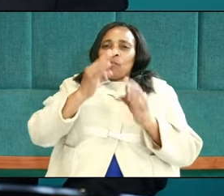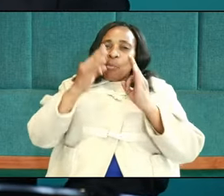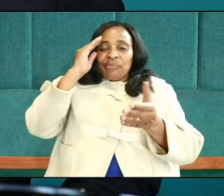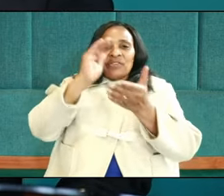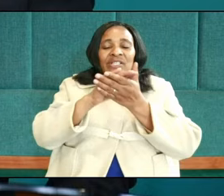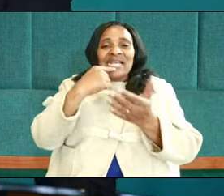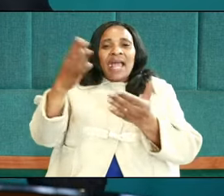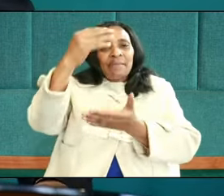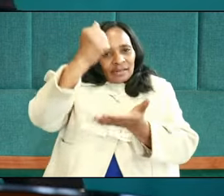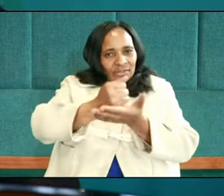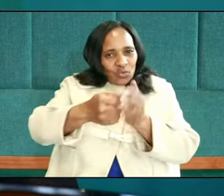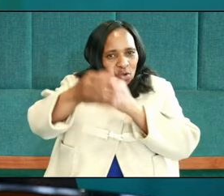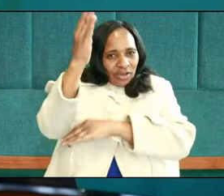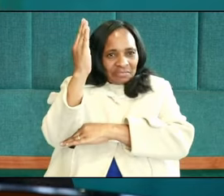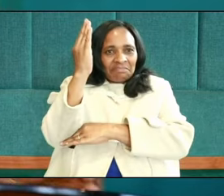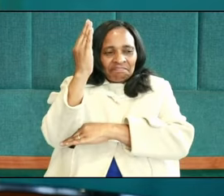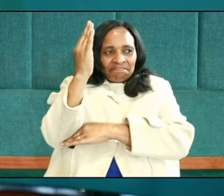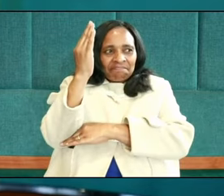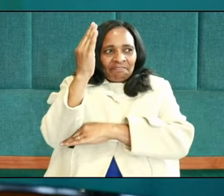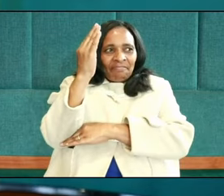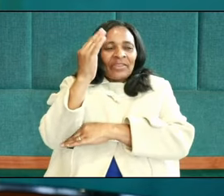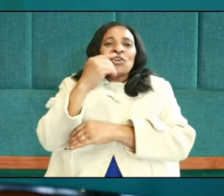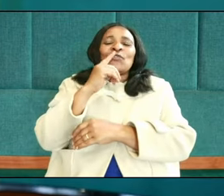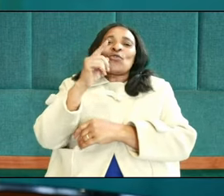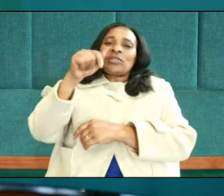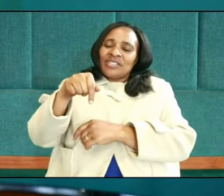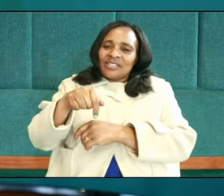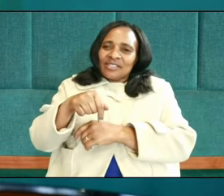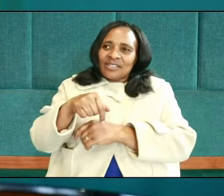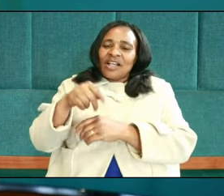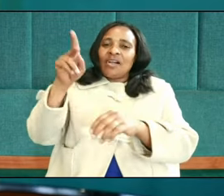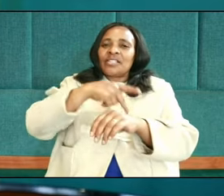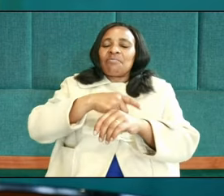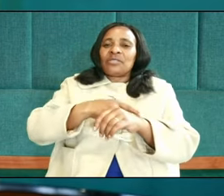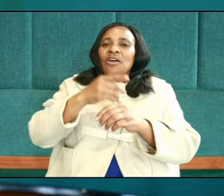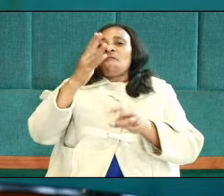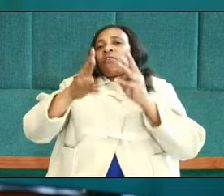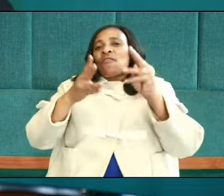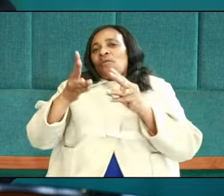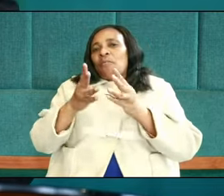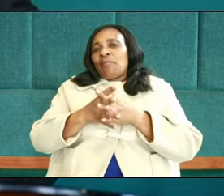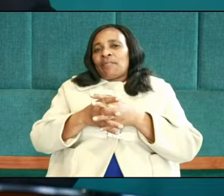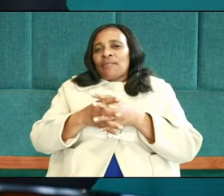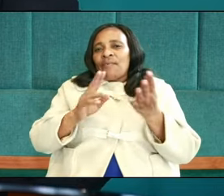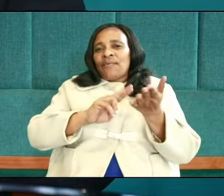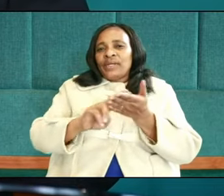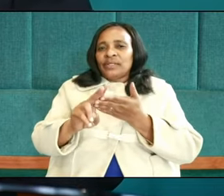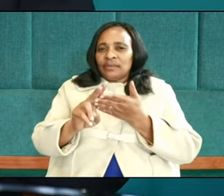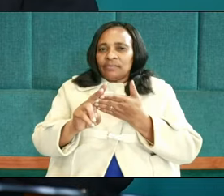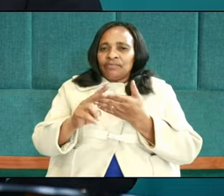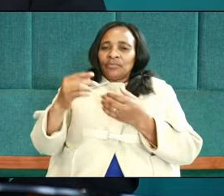that, women, say amen to God. Amen. So, Psalm 44, and verse